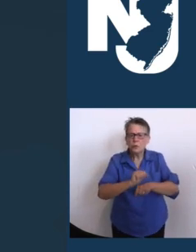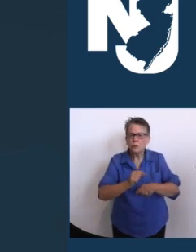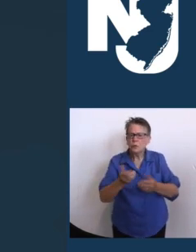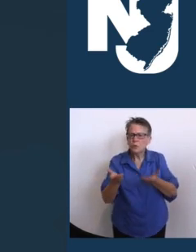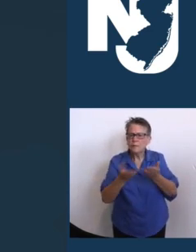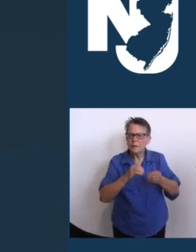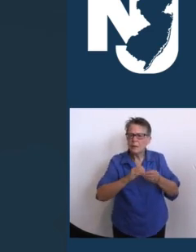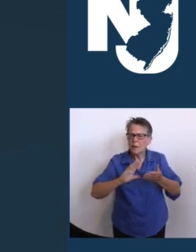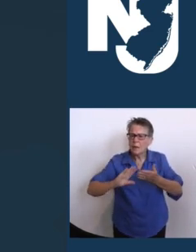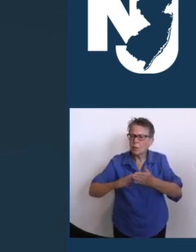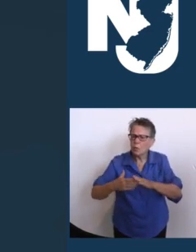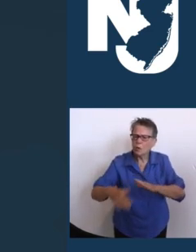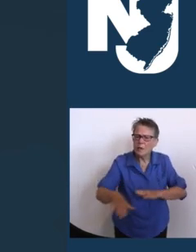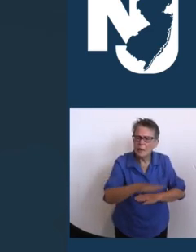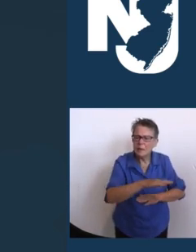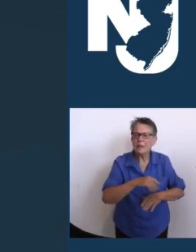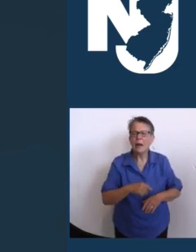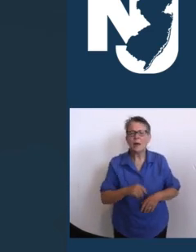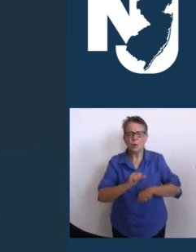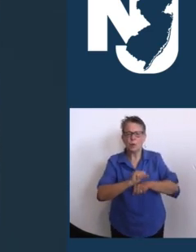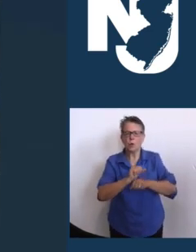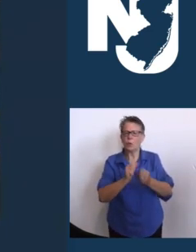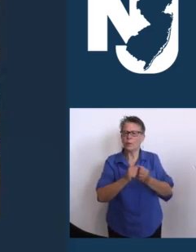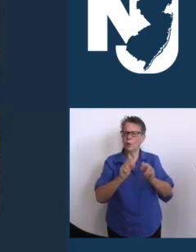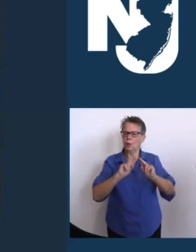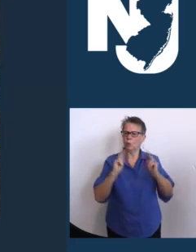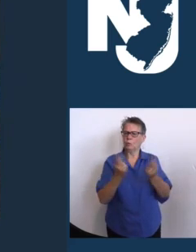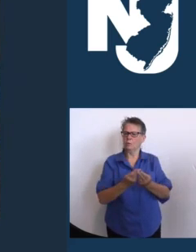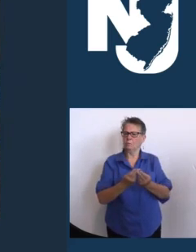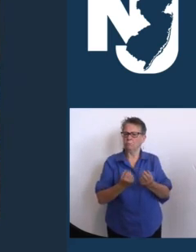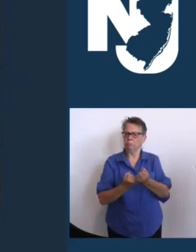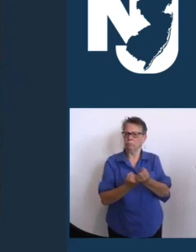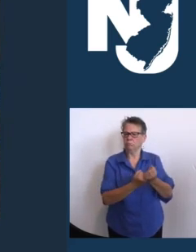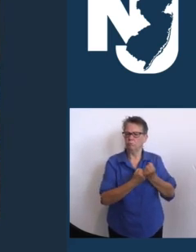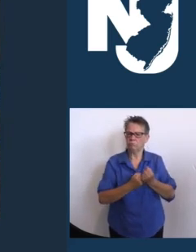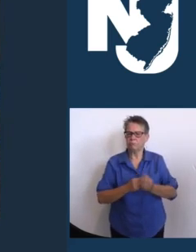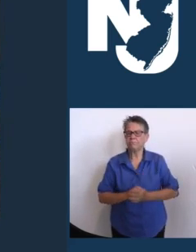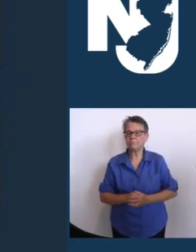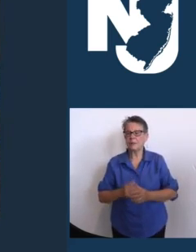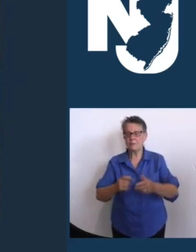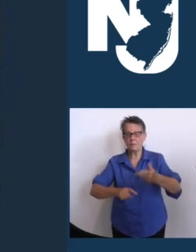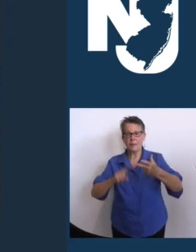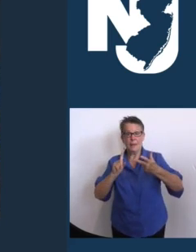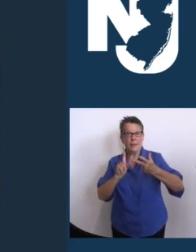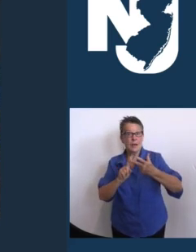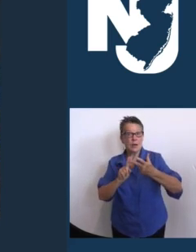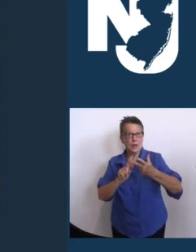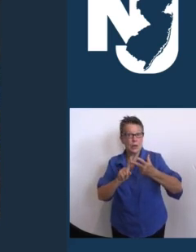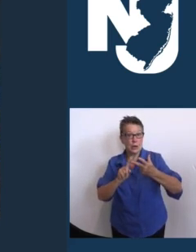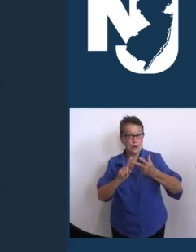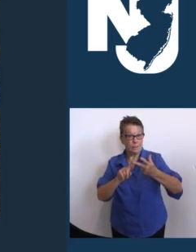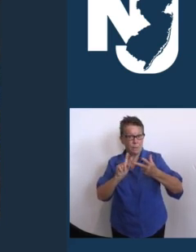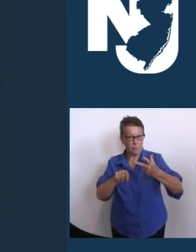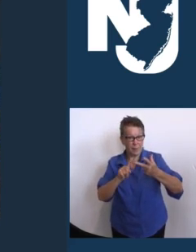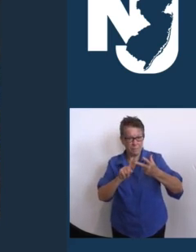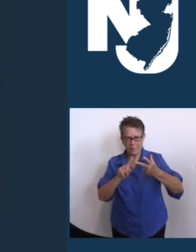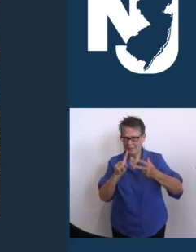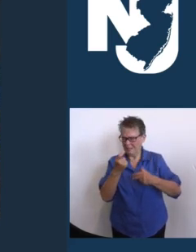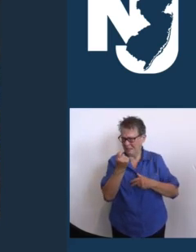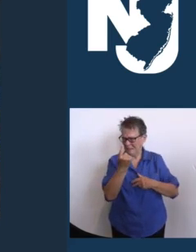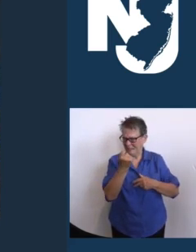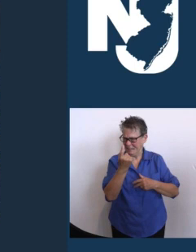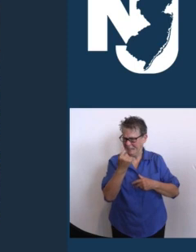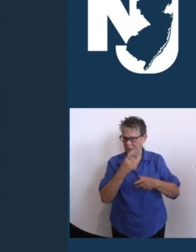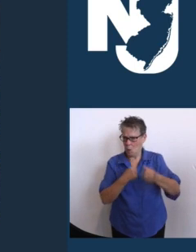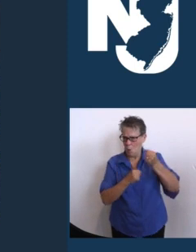And may God bless and watch over him and his family. Now, have one more person to honor today, but first I want to honor the business